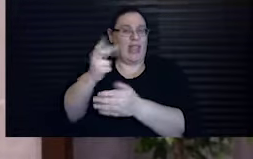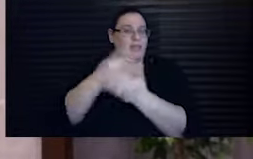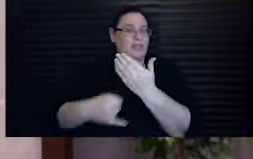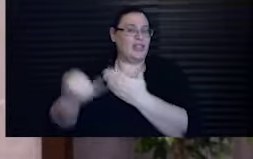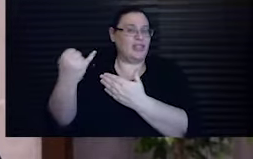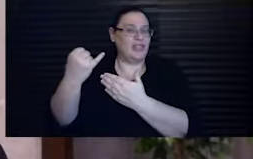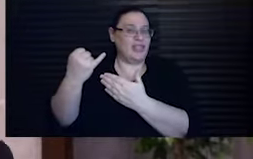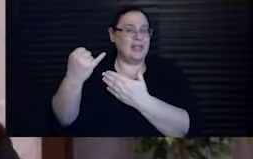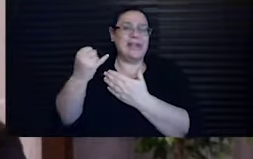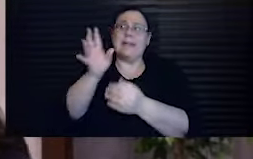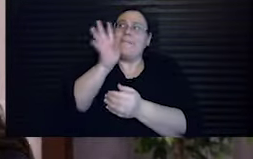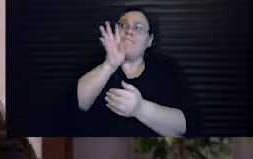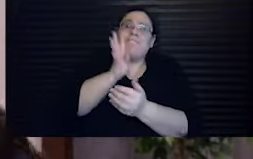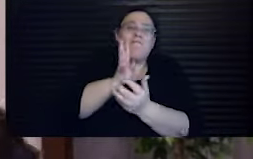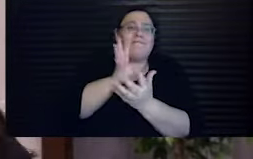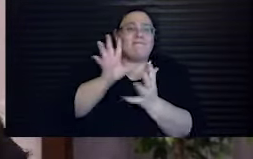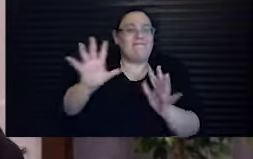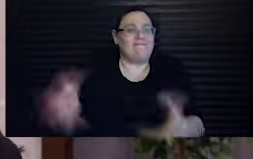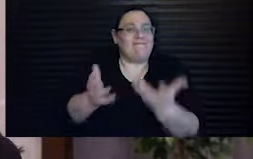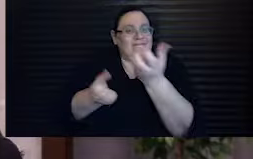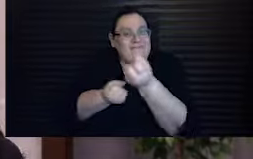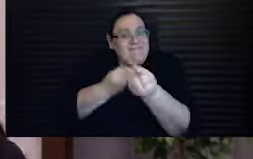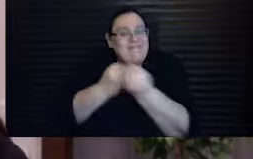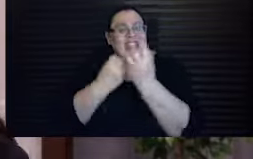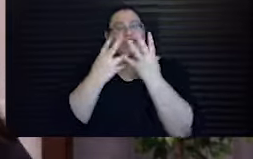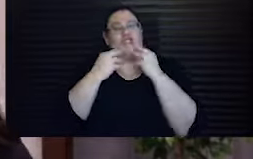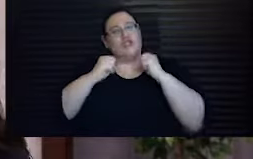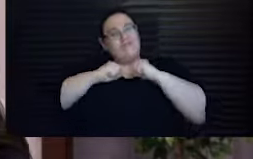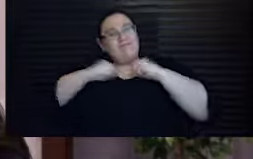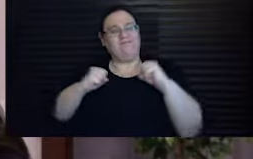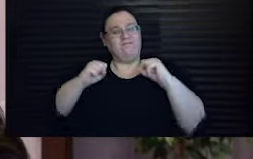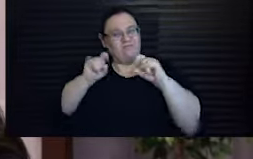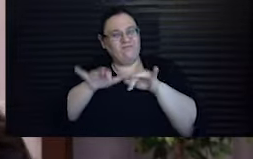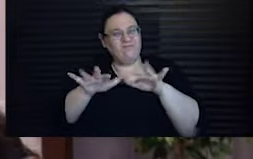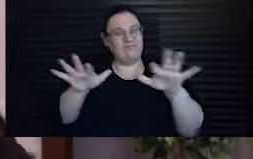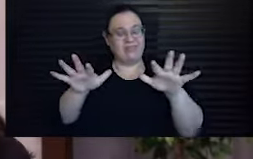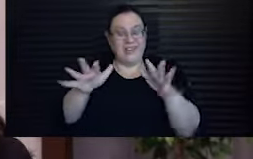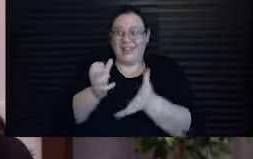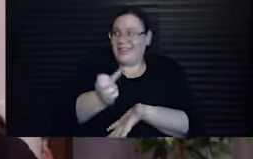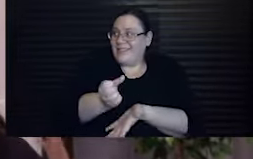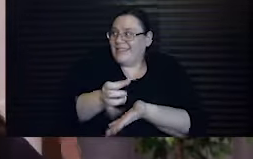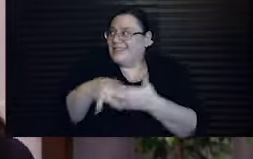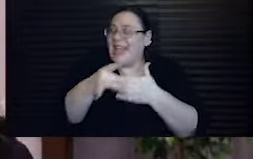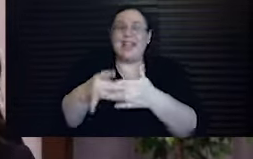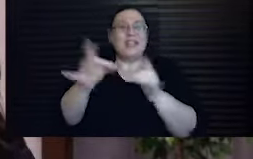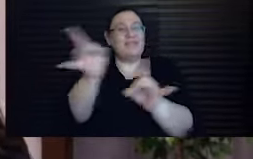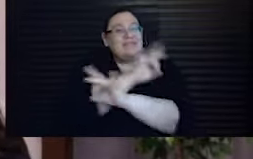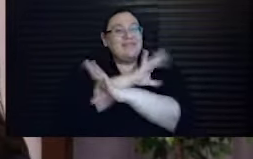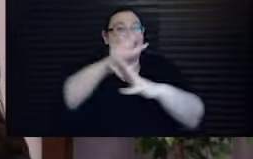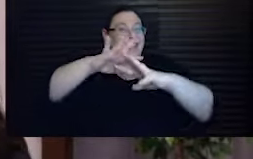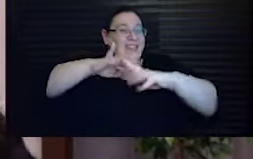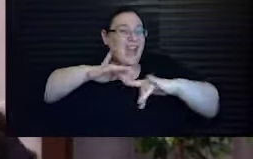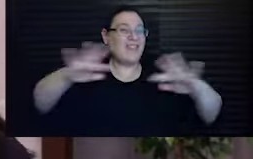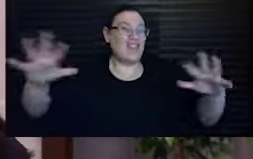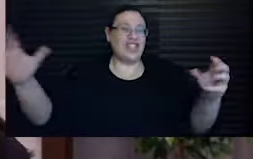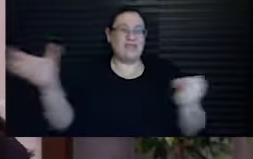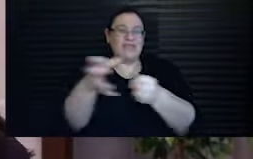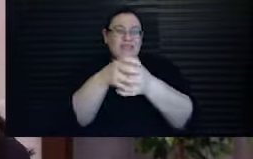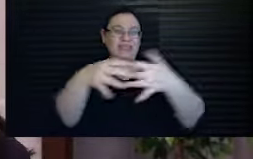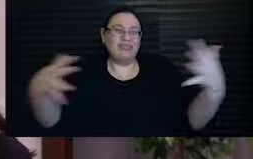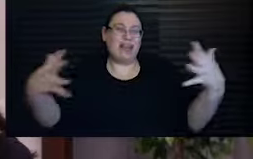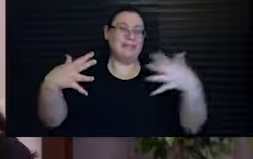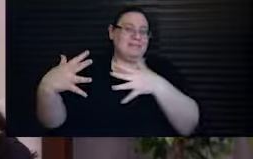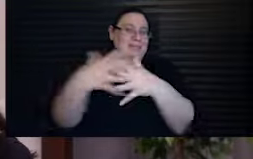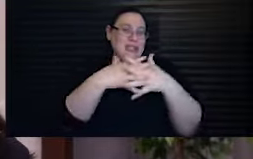The desperate yearning to affirm Jewish vitality has led to a vibrant and diverse and flourishing American